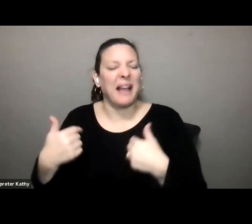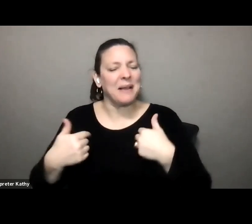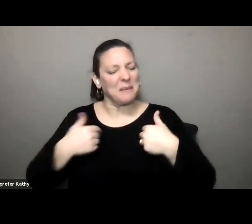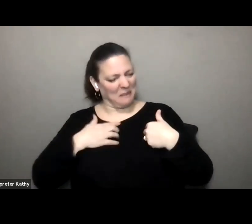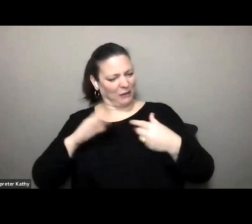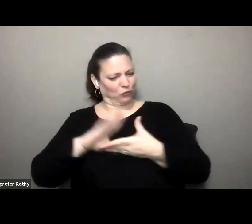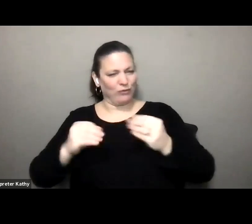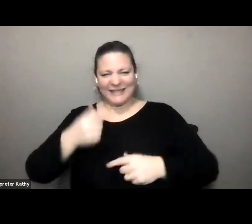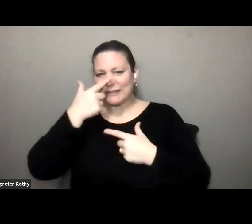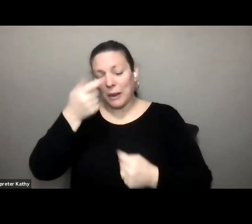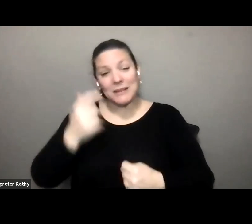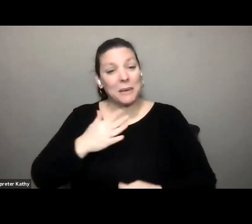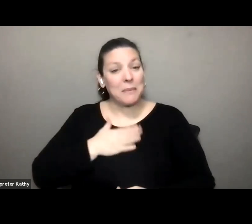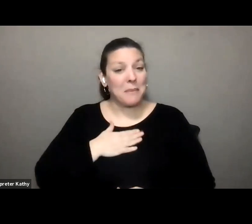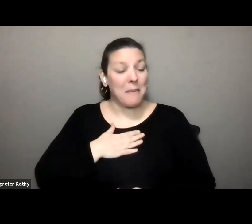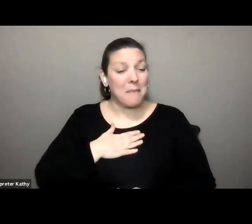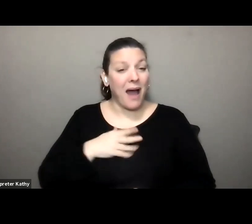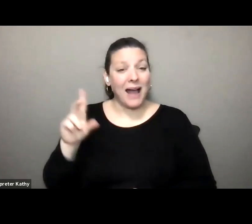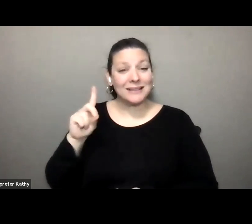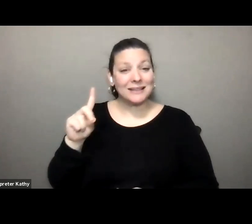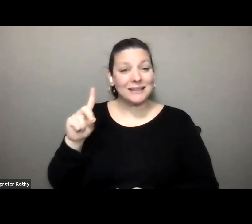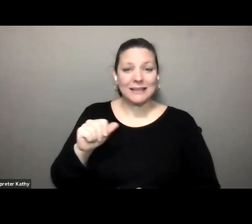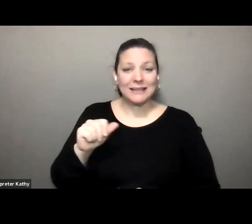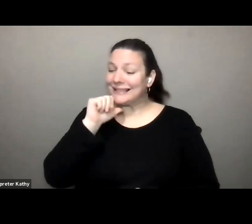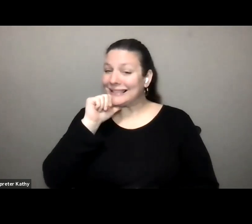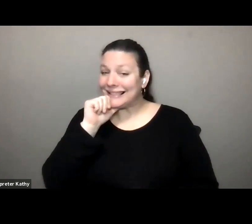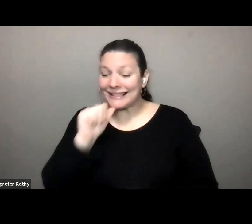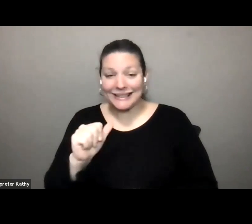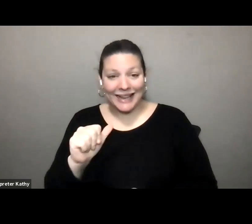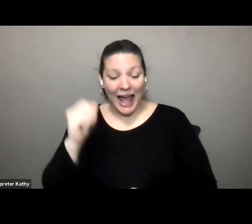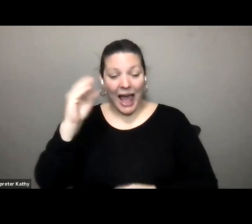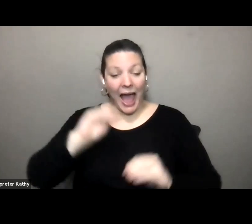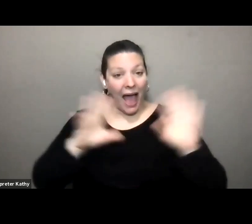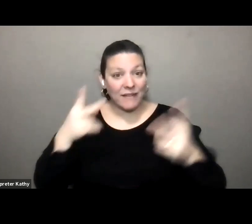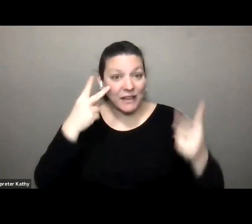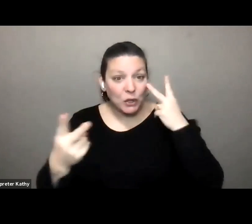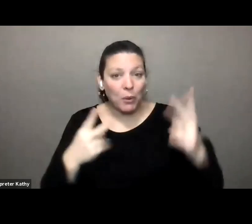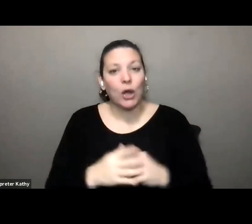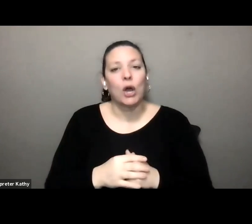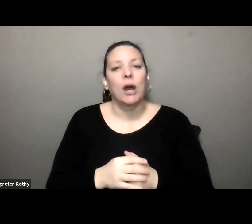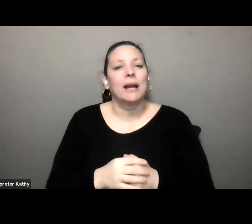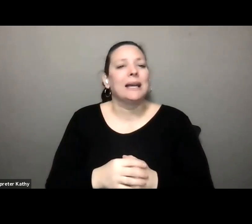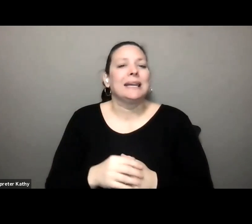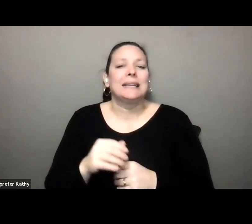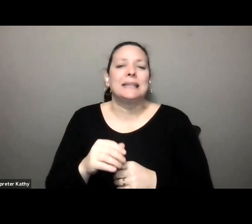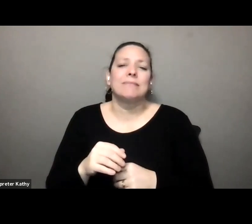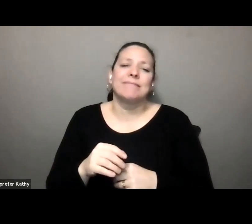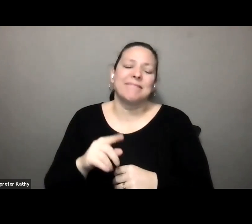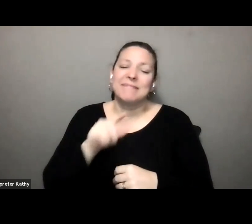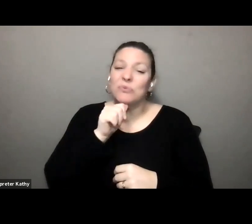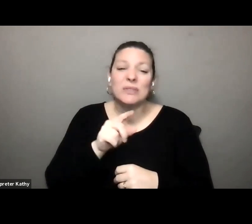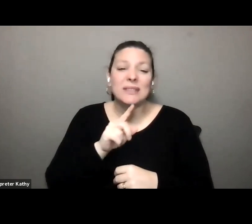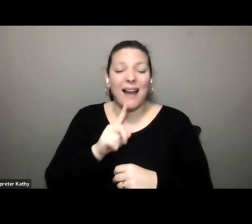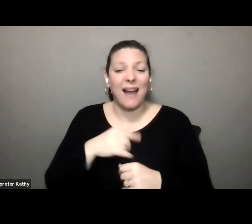because my disabilities weren't visible and they didn't necessarily lead to a lot of challenges in